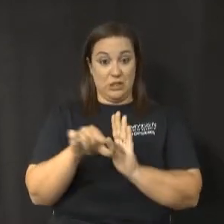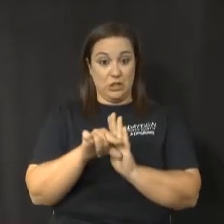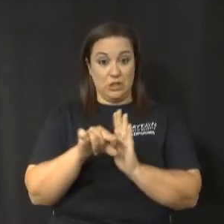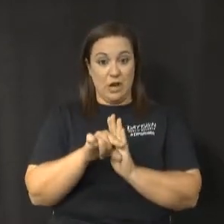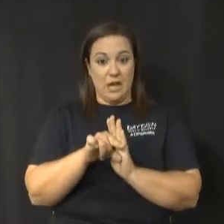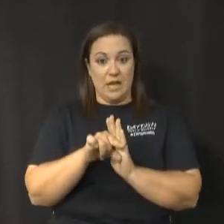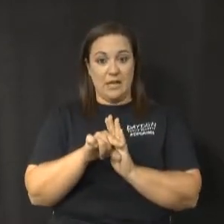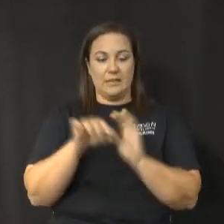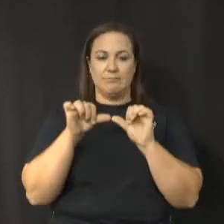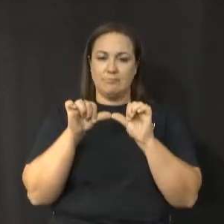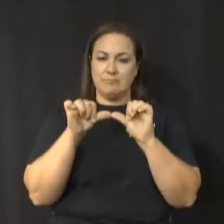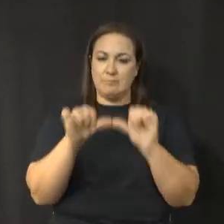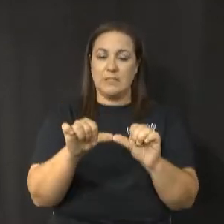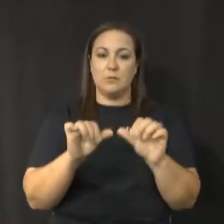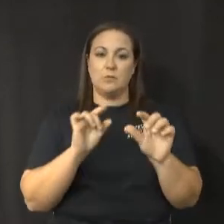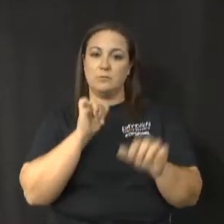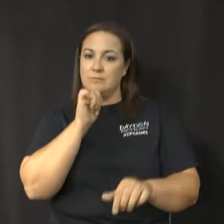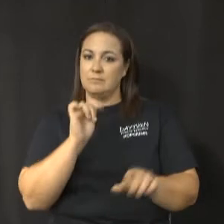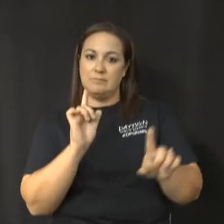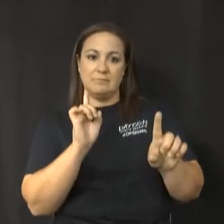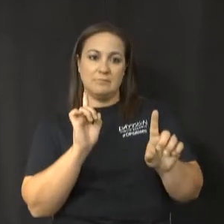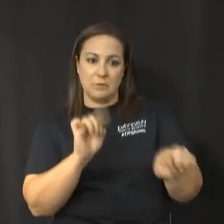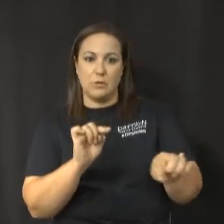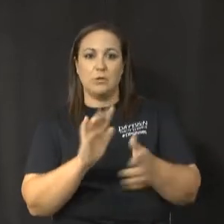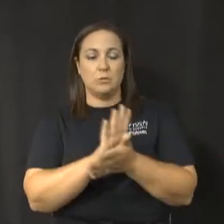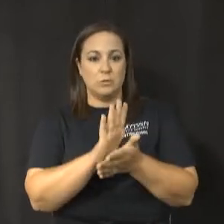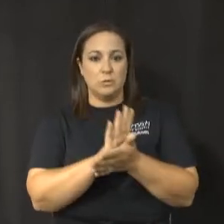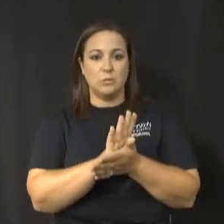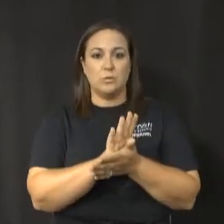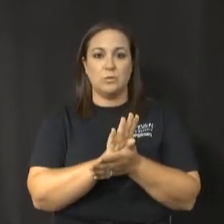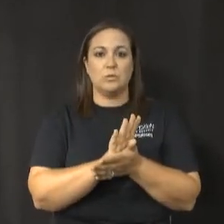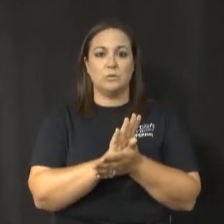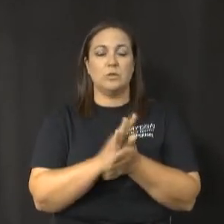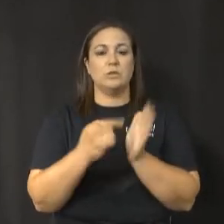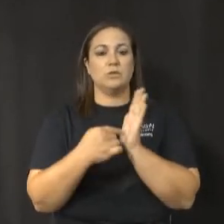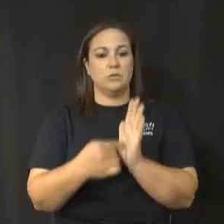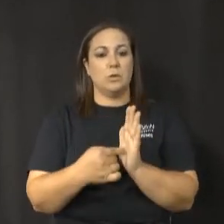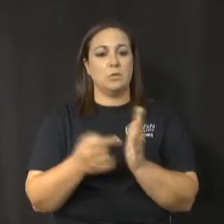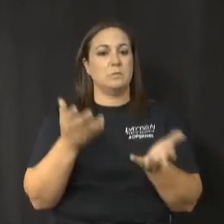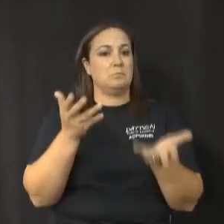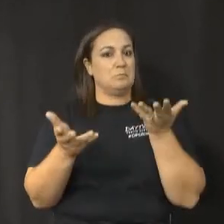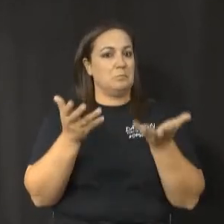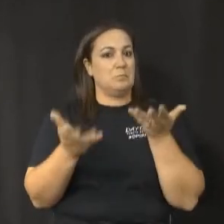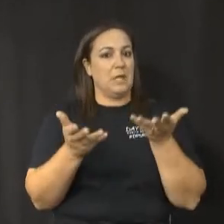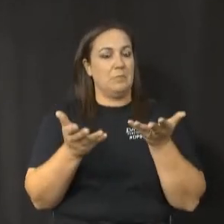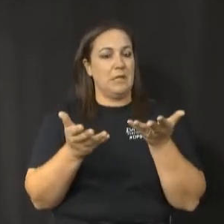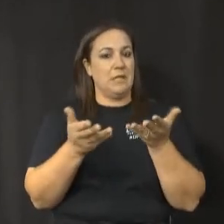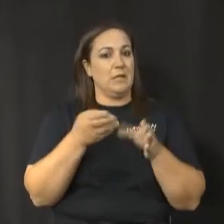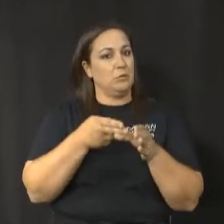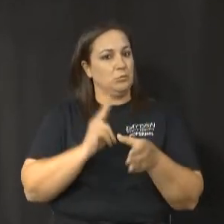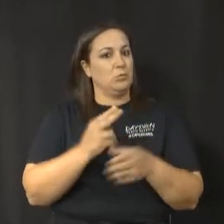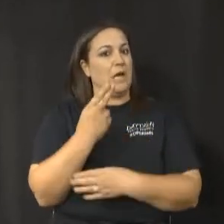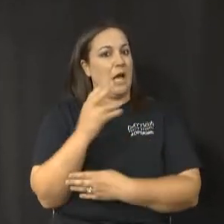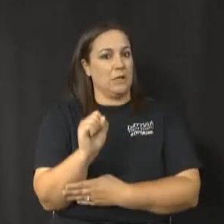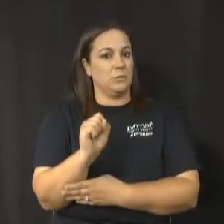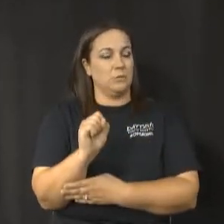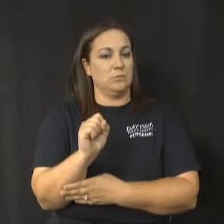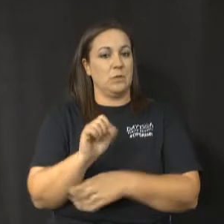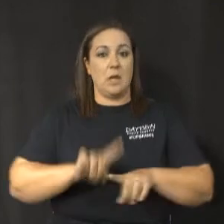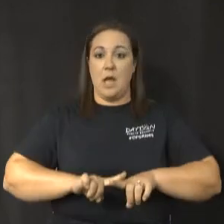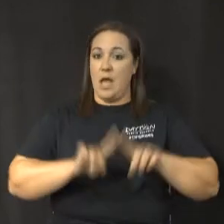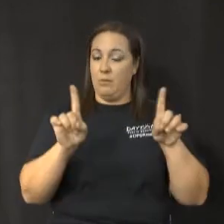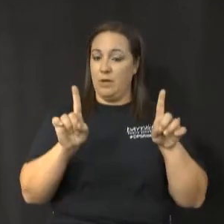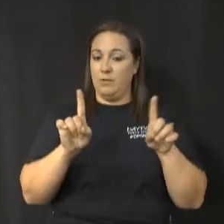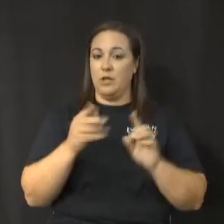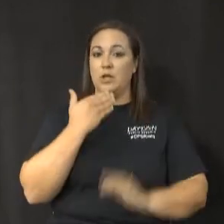a leading indicator that a student will drop out of high school. However, having good attendance in